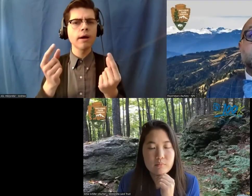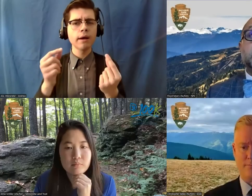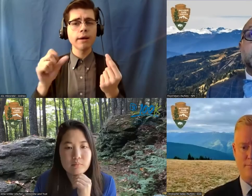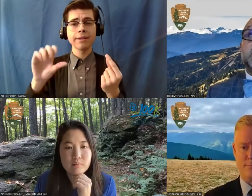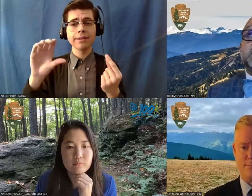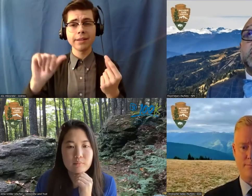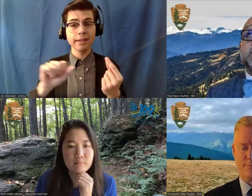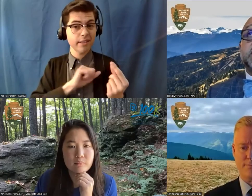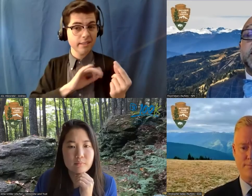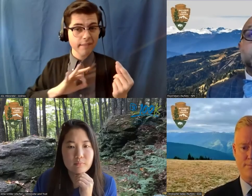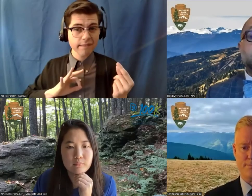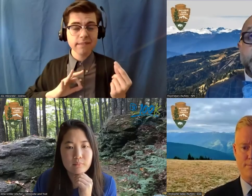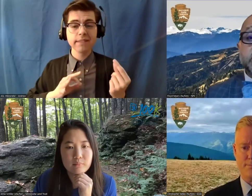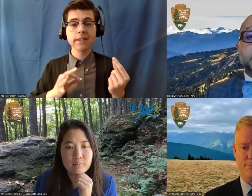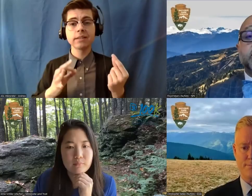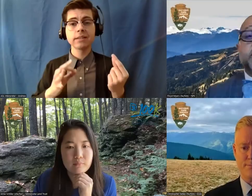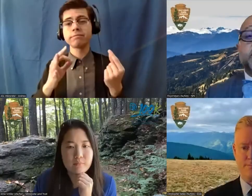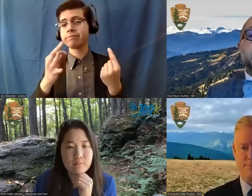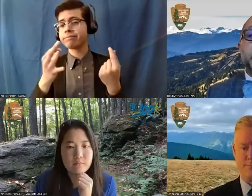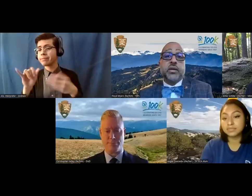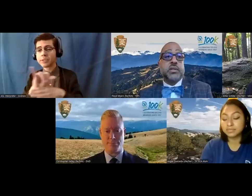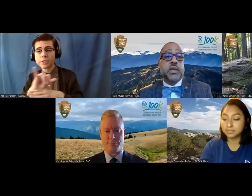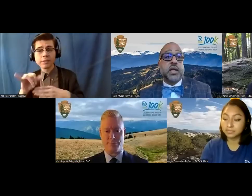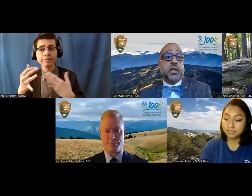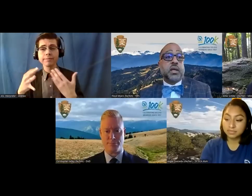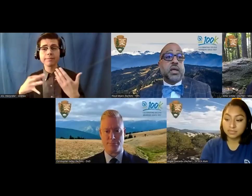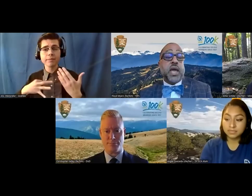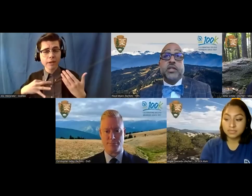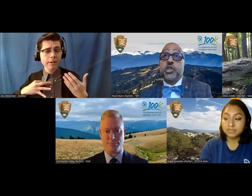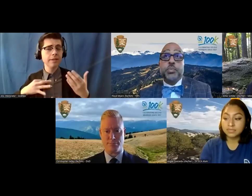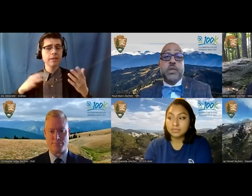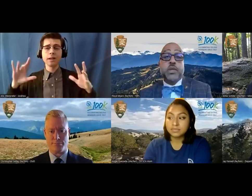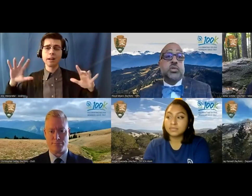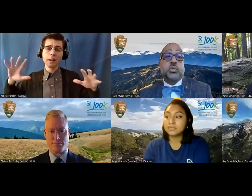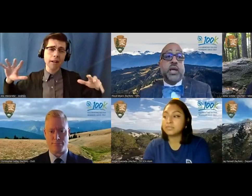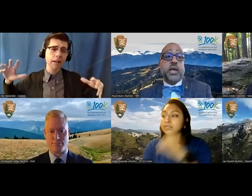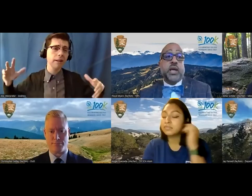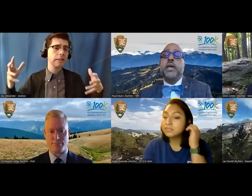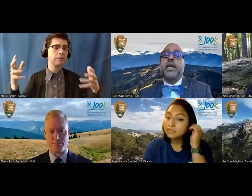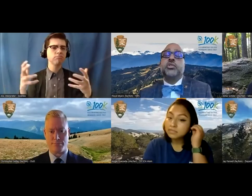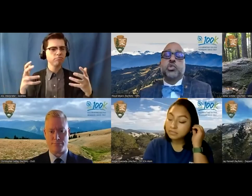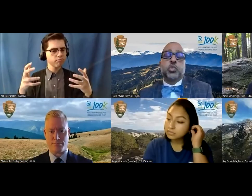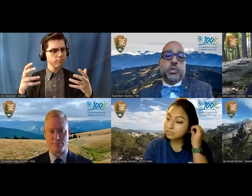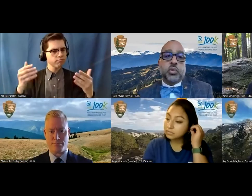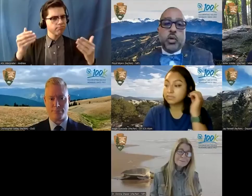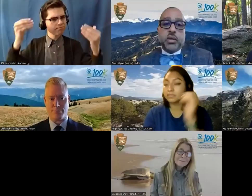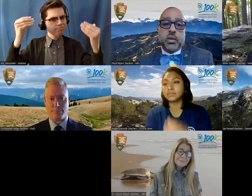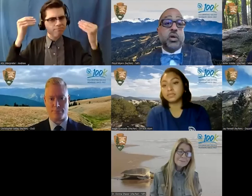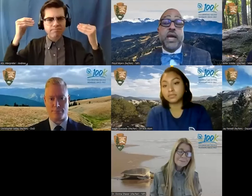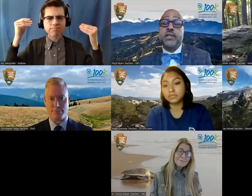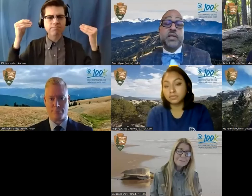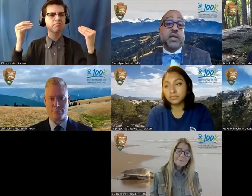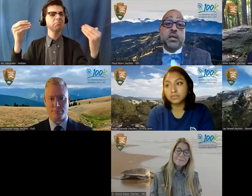interns volunteers and jumped into a major super storm